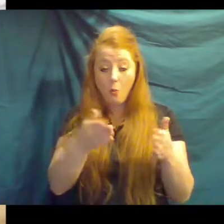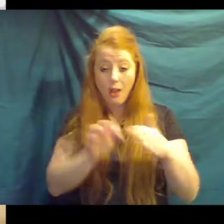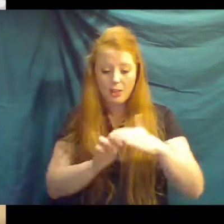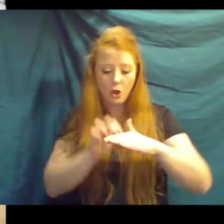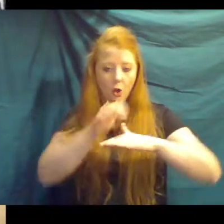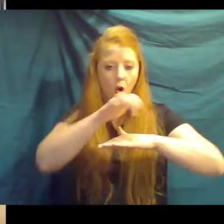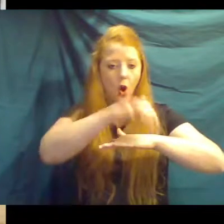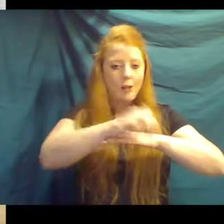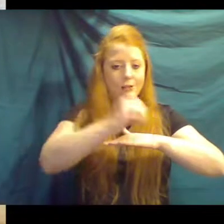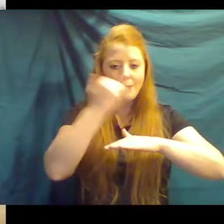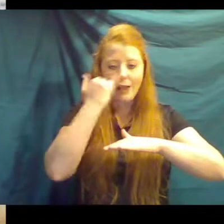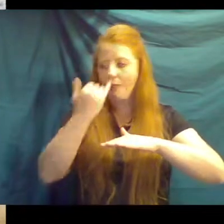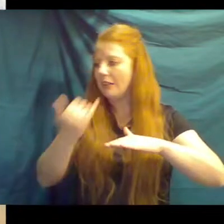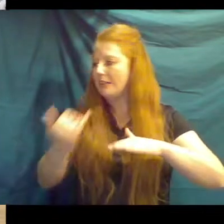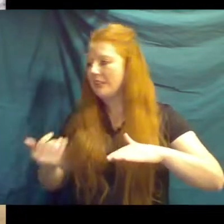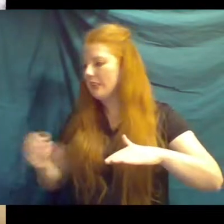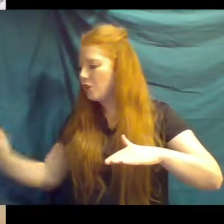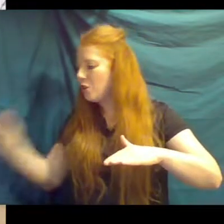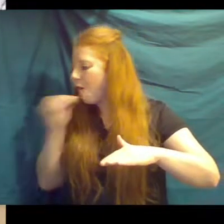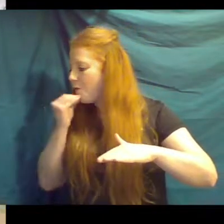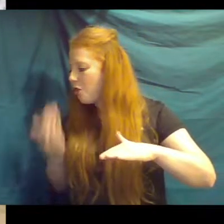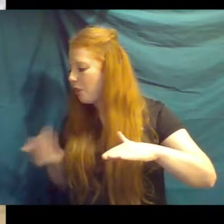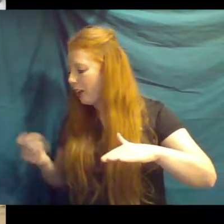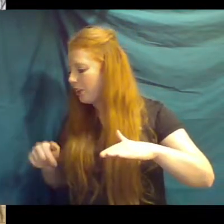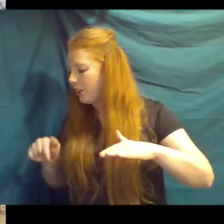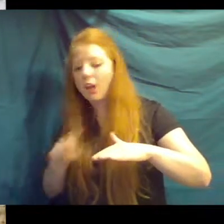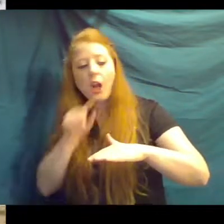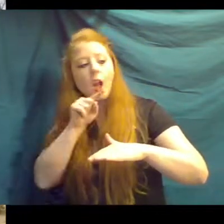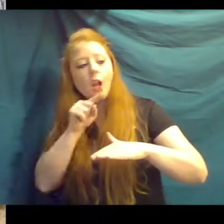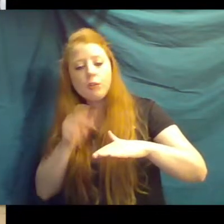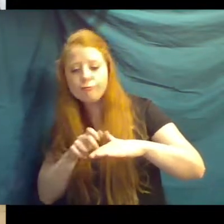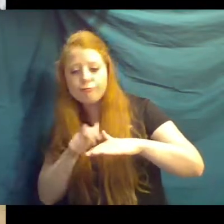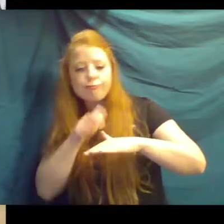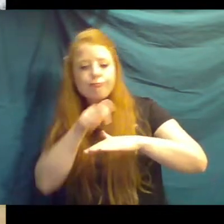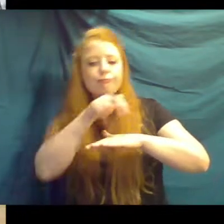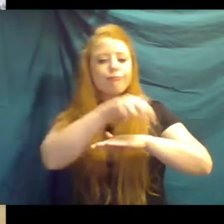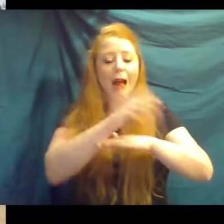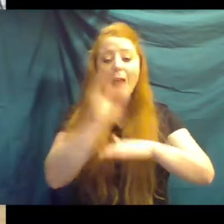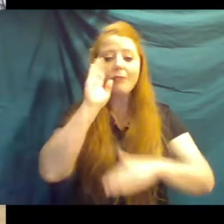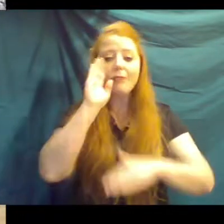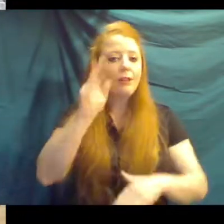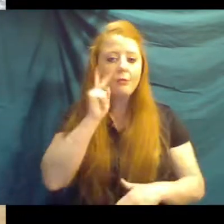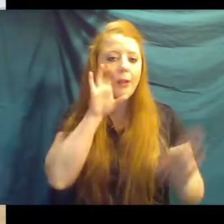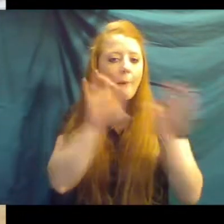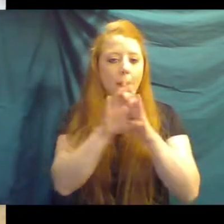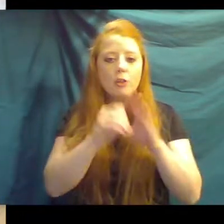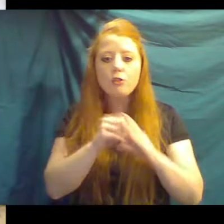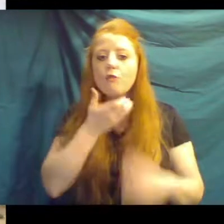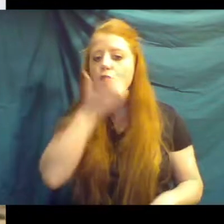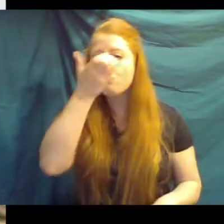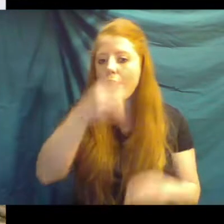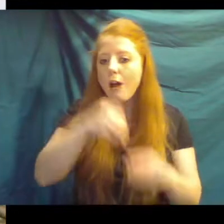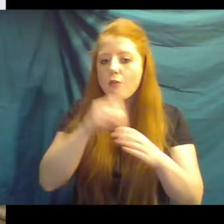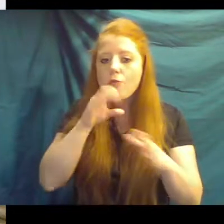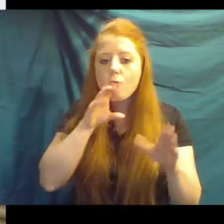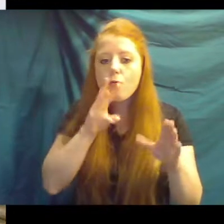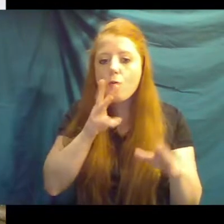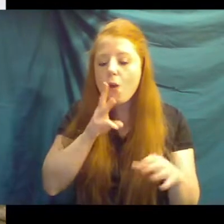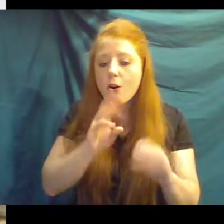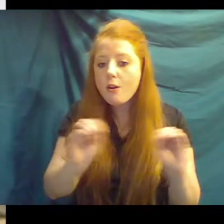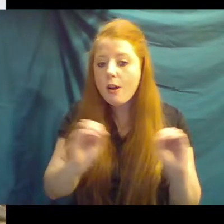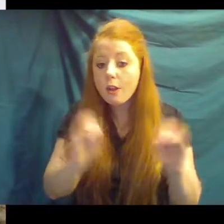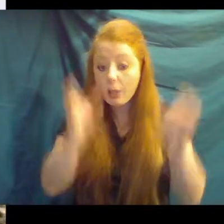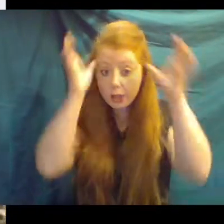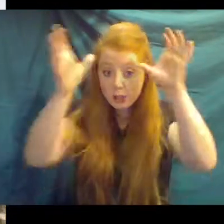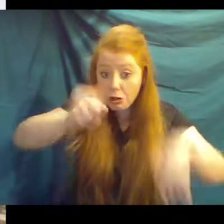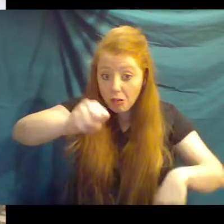had zero options for food. And that was, but no, I've never seen a picture of it or heard of it happening. Deer swim though.